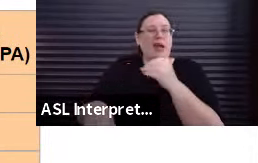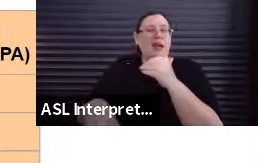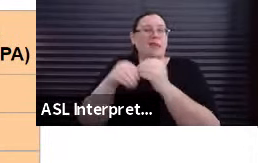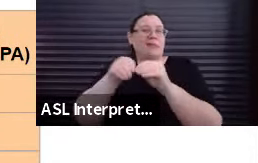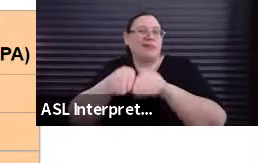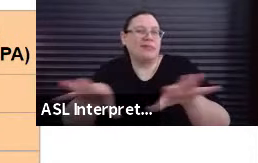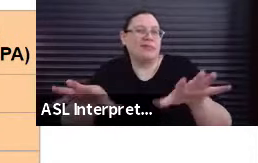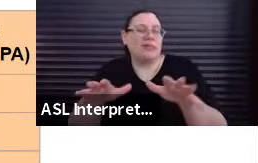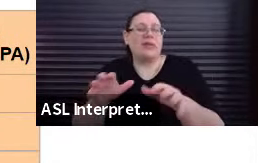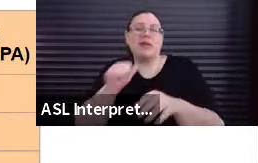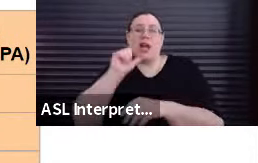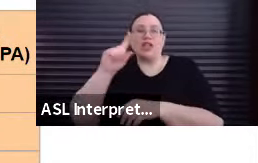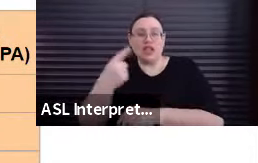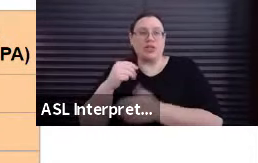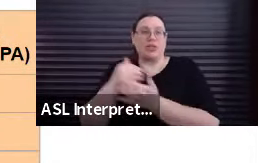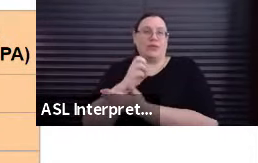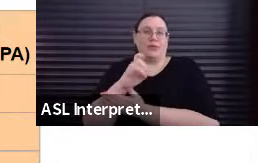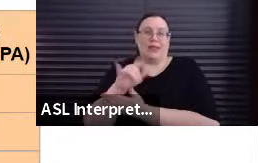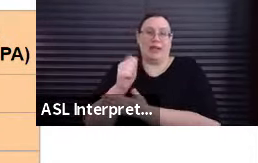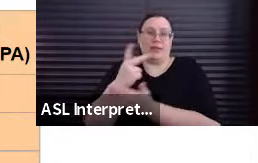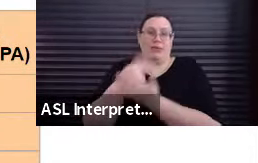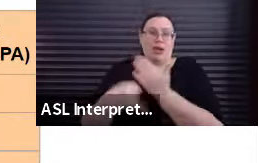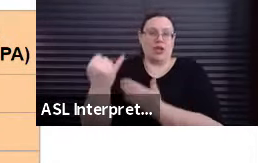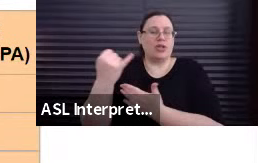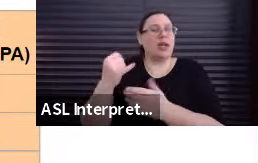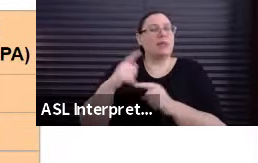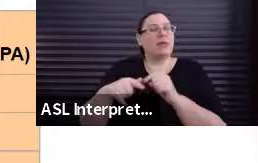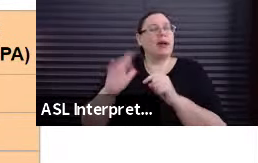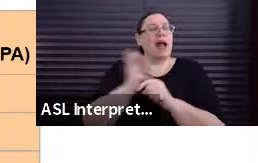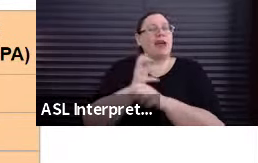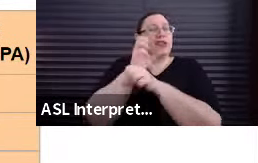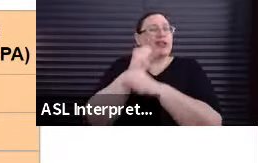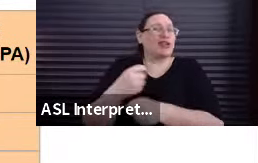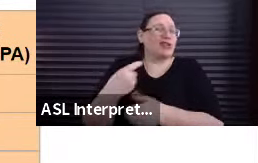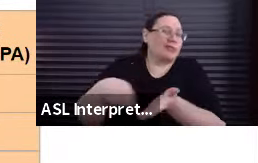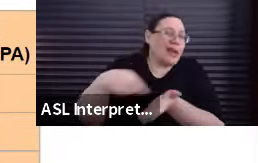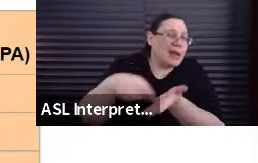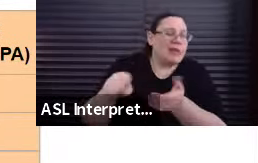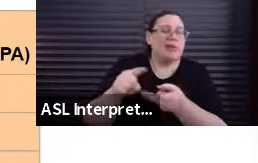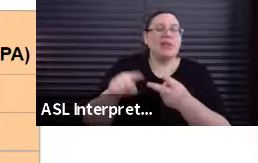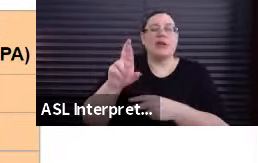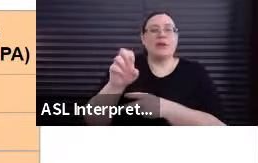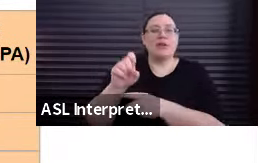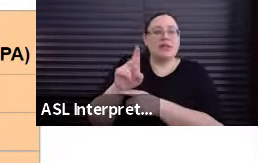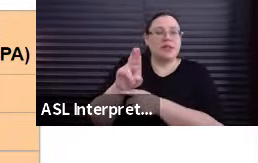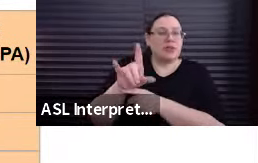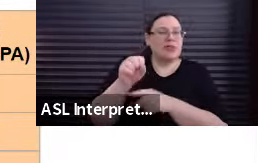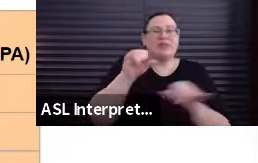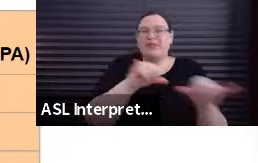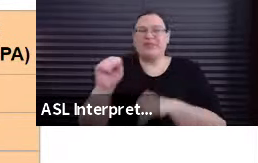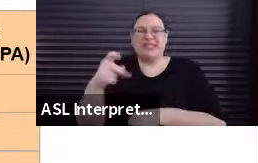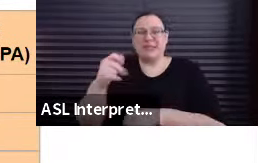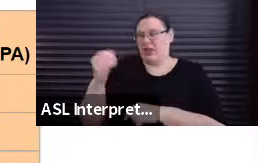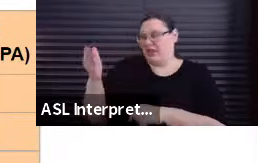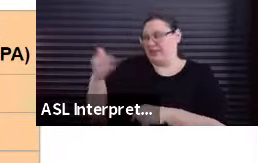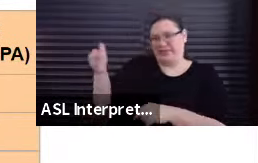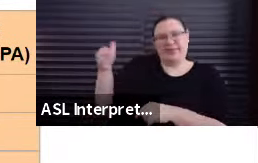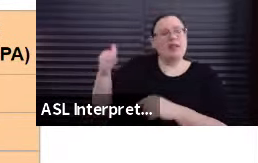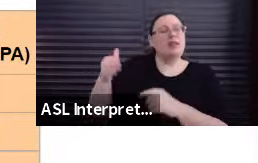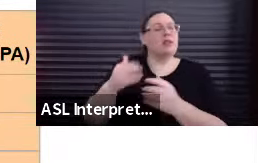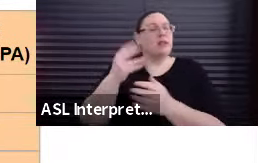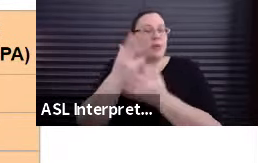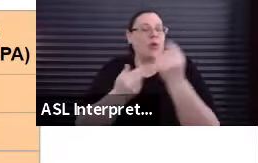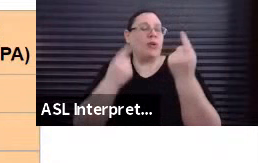new media markets, but that could trigger additional payments or residuals. Again, just like SPA, the low-budget new media agreement covers all